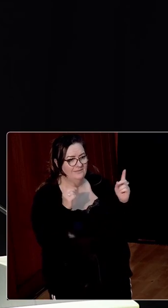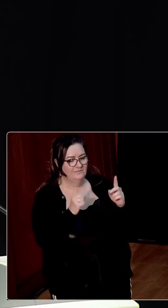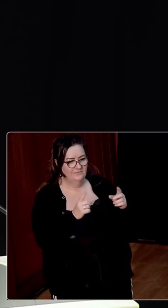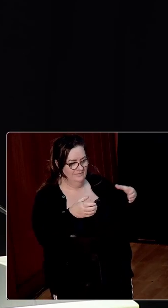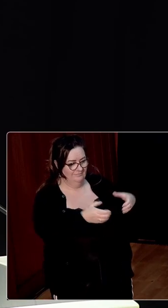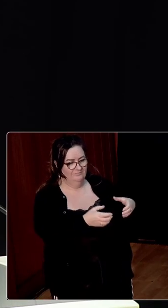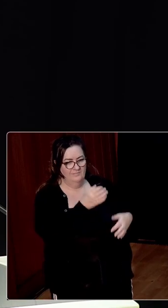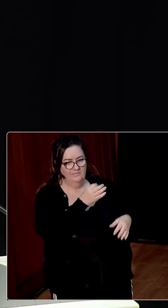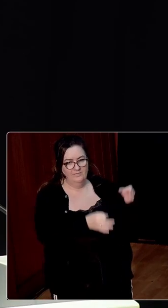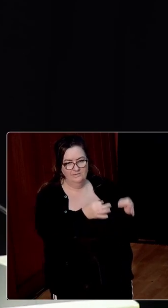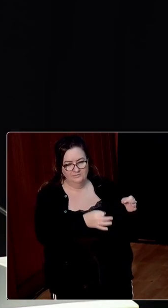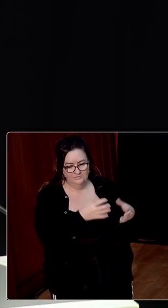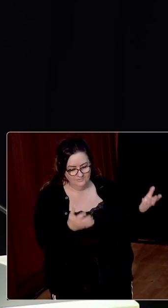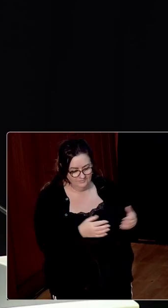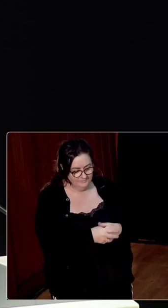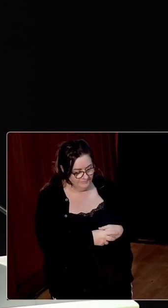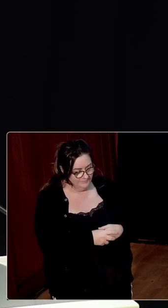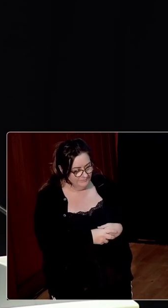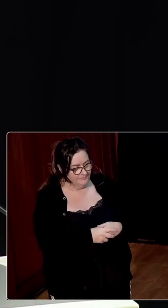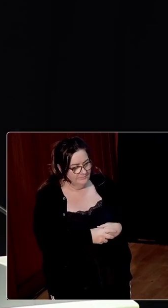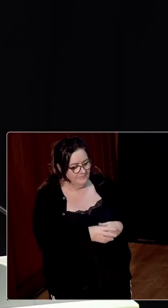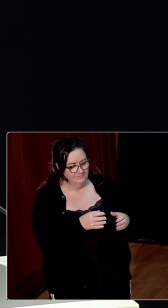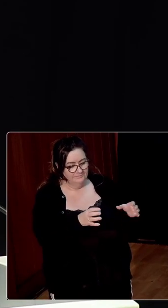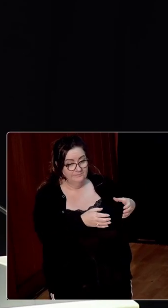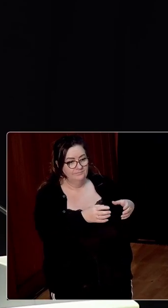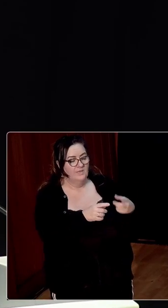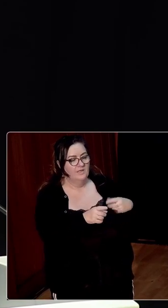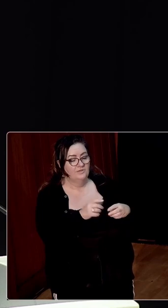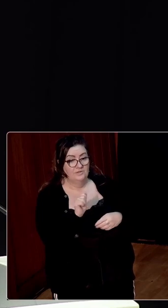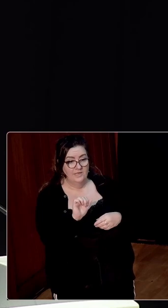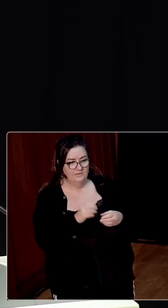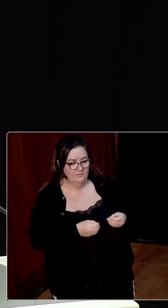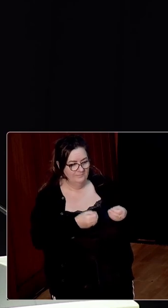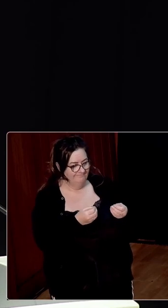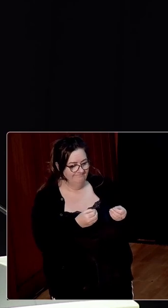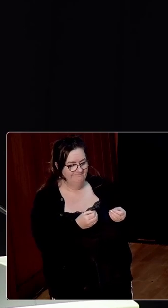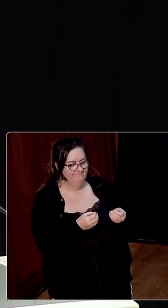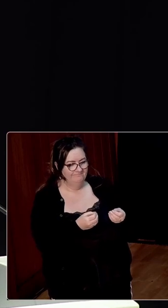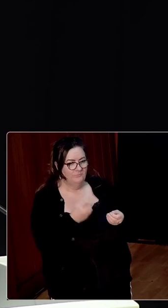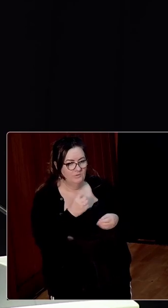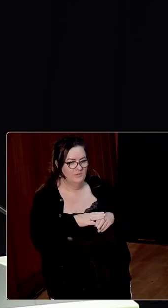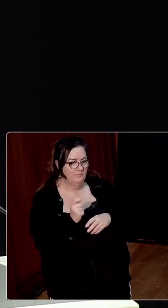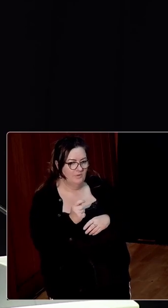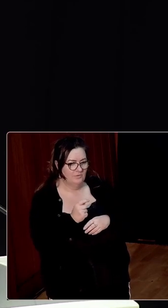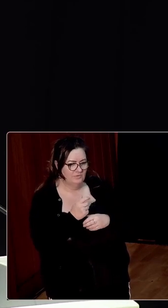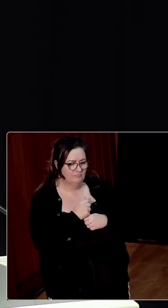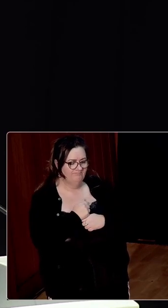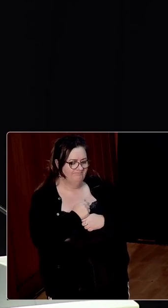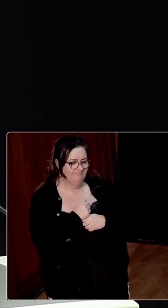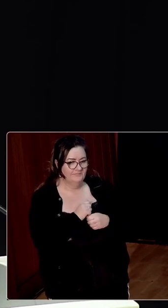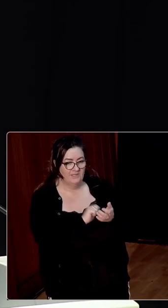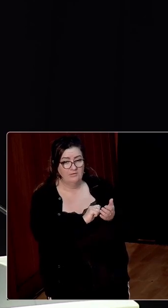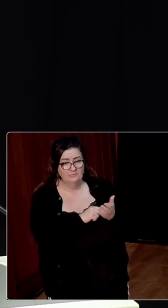In this iteration of the process, she had to surrender what I think must have been one of the most precious documents